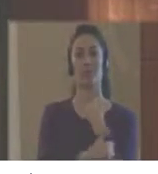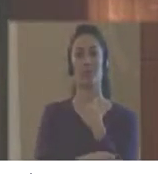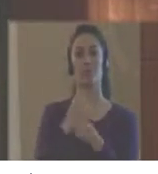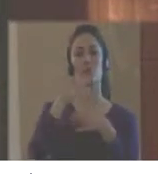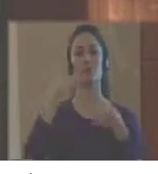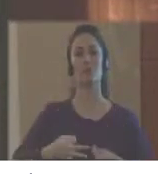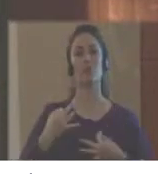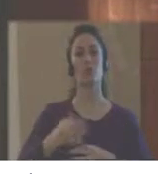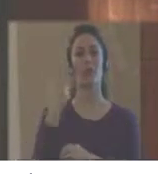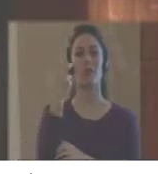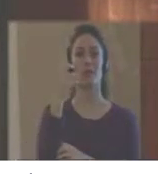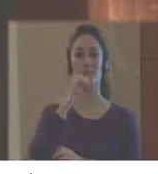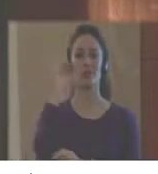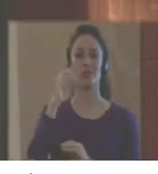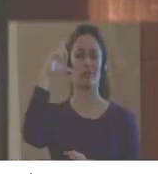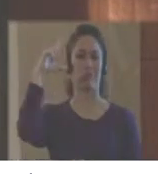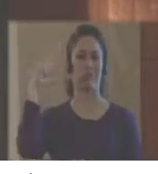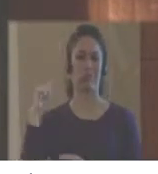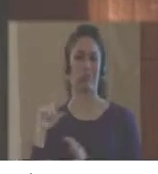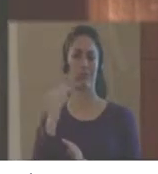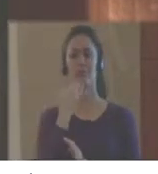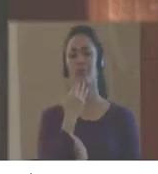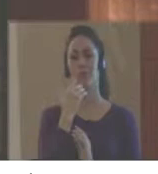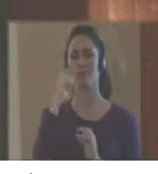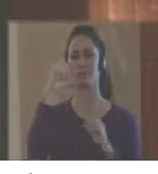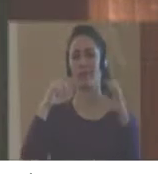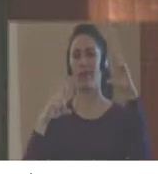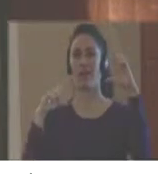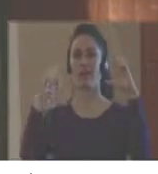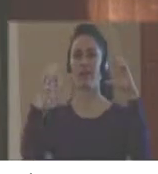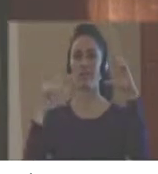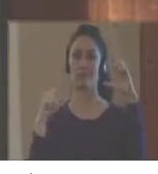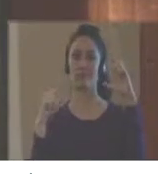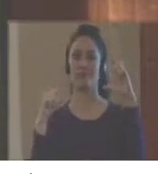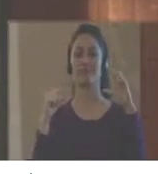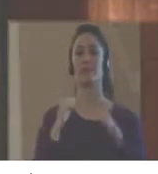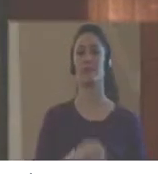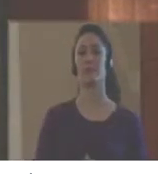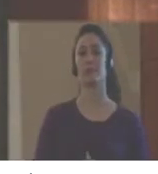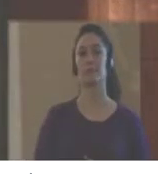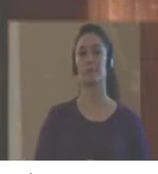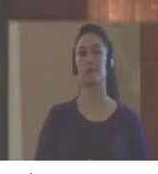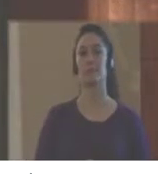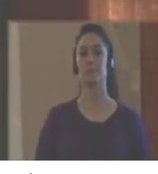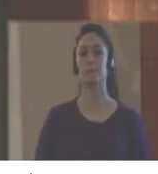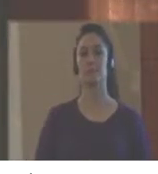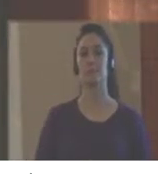governance conditions. And you can compare on the graph.